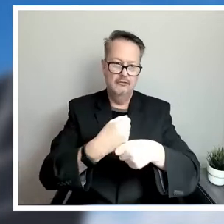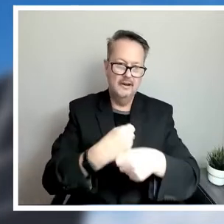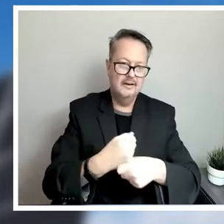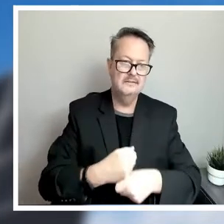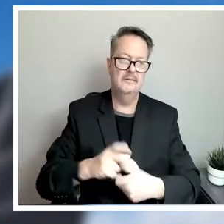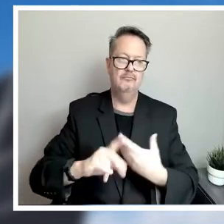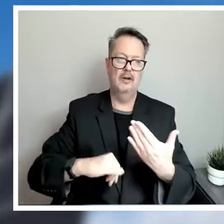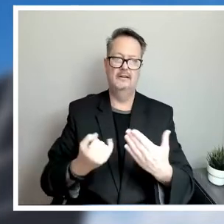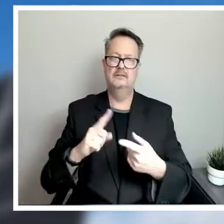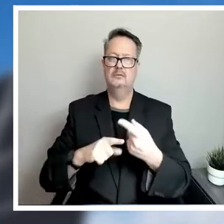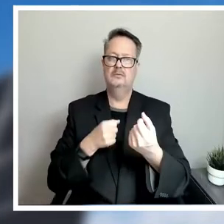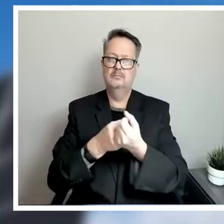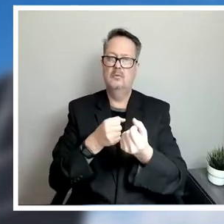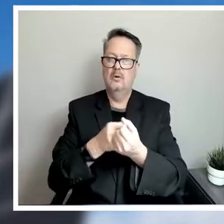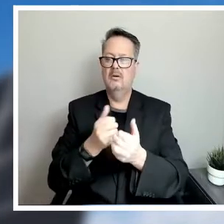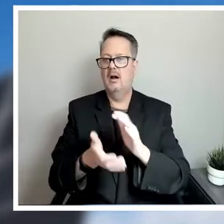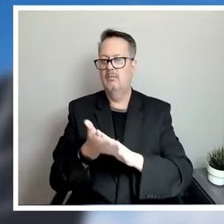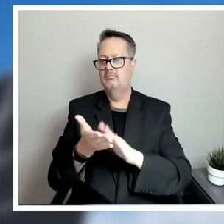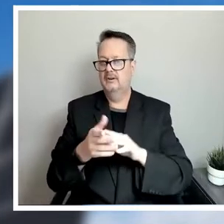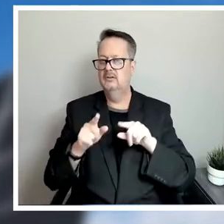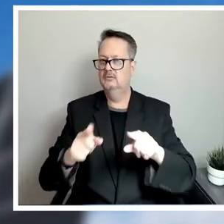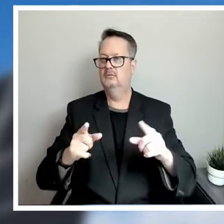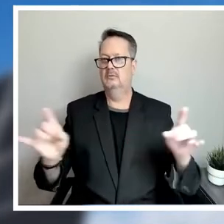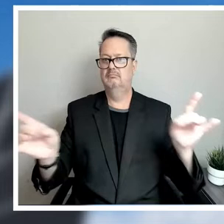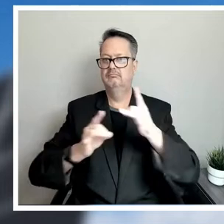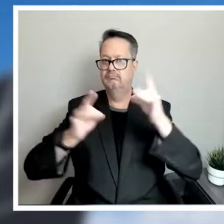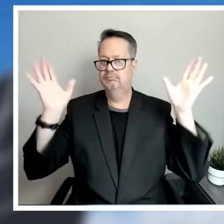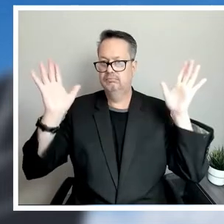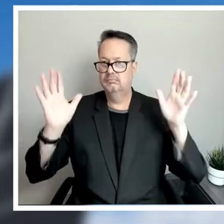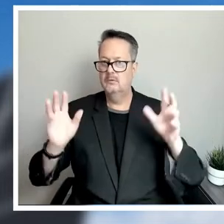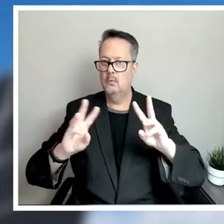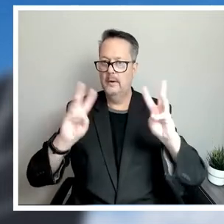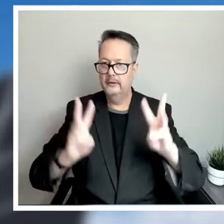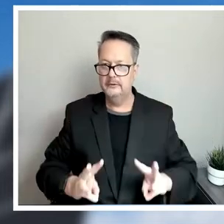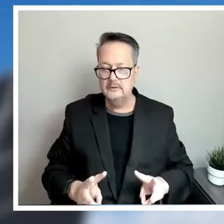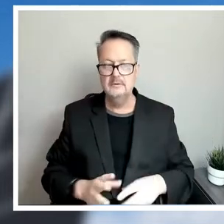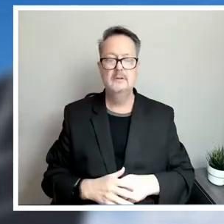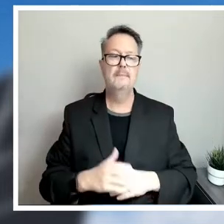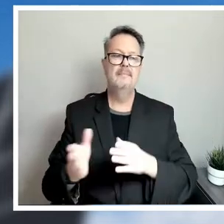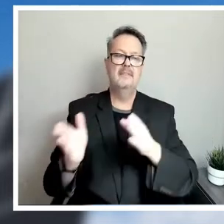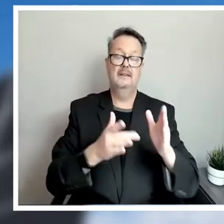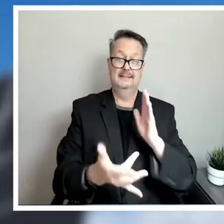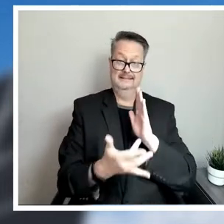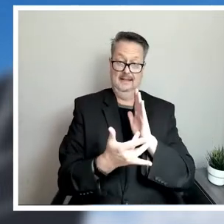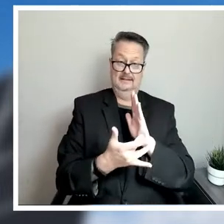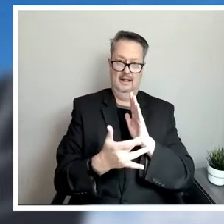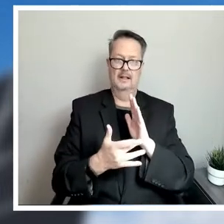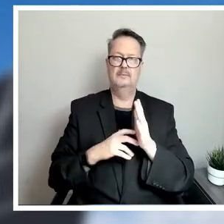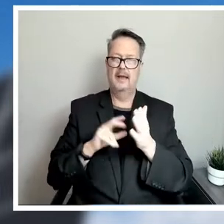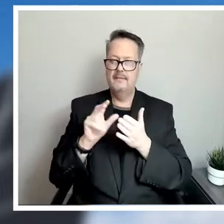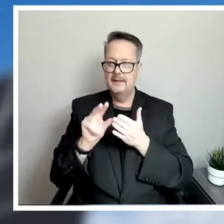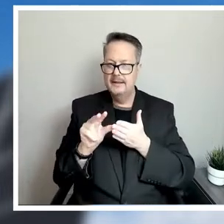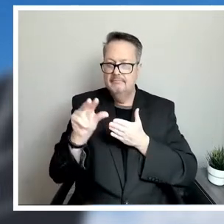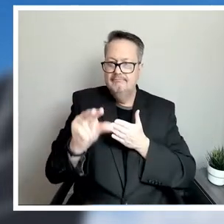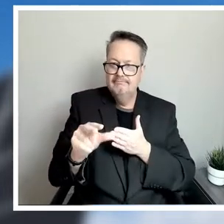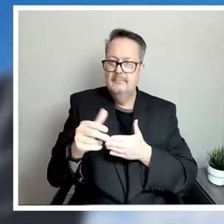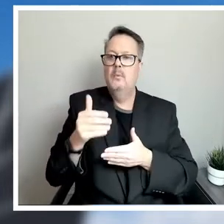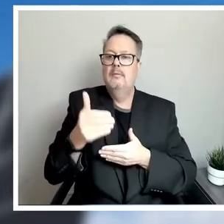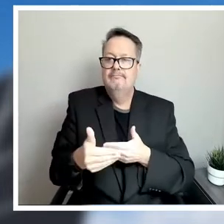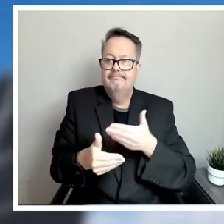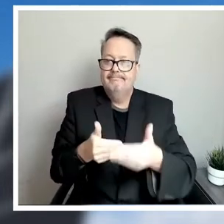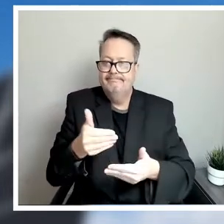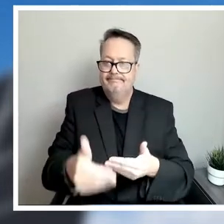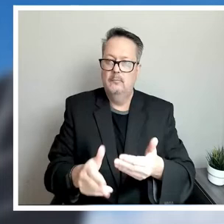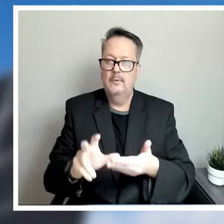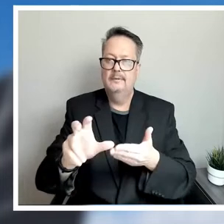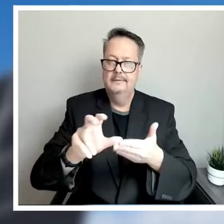support operations during extreme weather. From a technology perspective, I mentioned that we had incremental investment here, and we have a number of projects